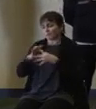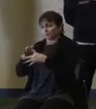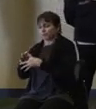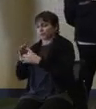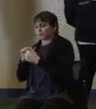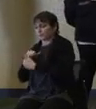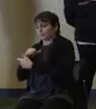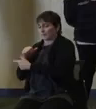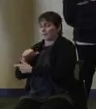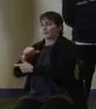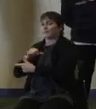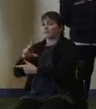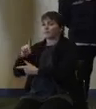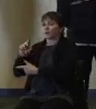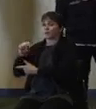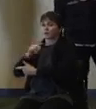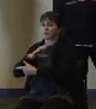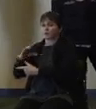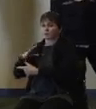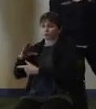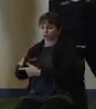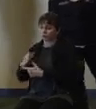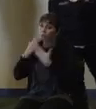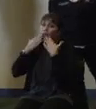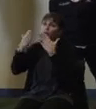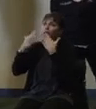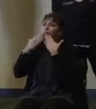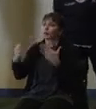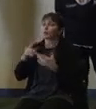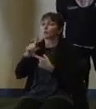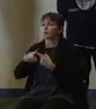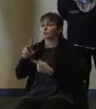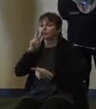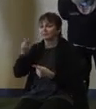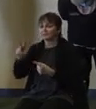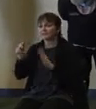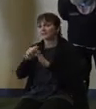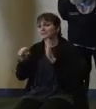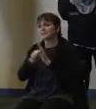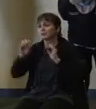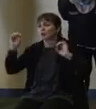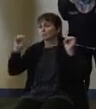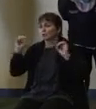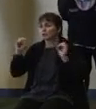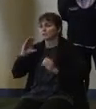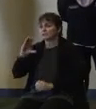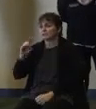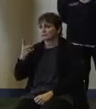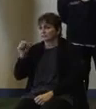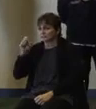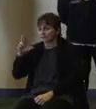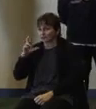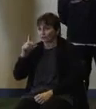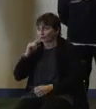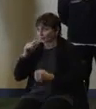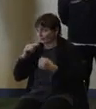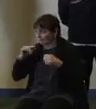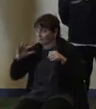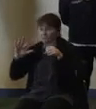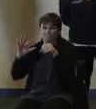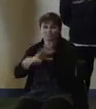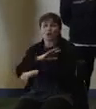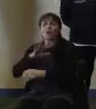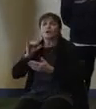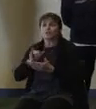thanks. When you see that State Emergency Operations Center get cranked up and activated, that's Board of Public Utilities,